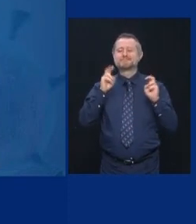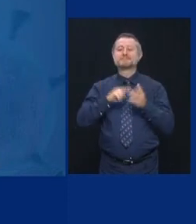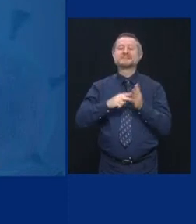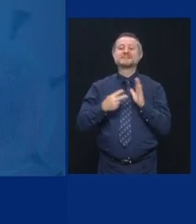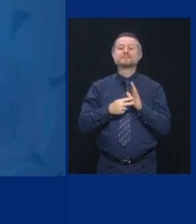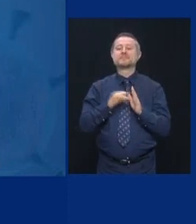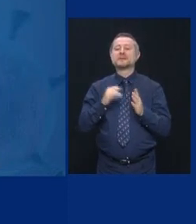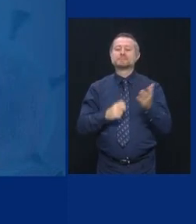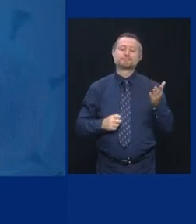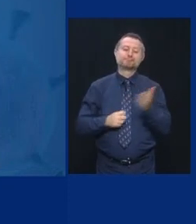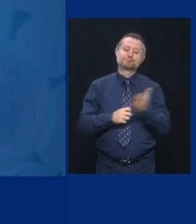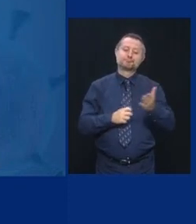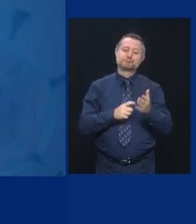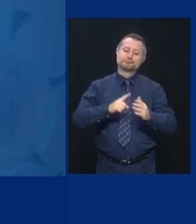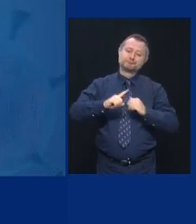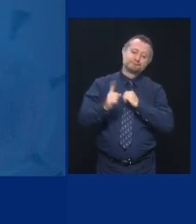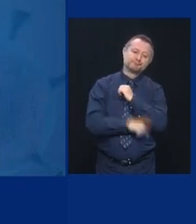violation.